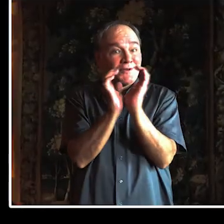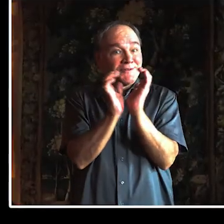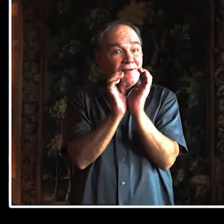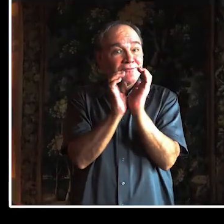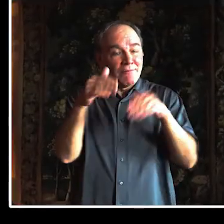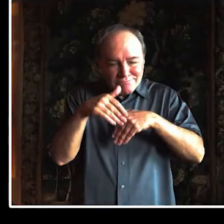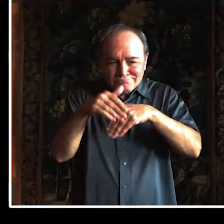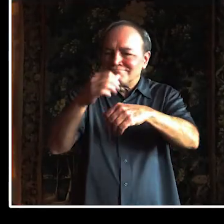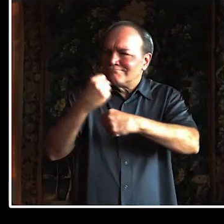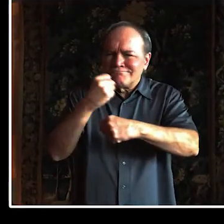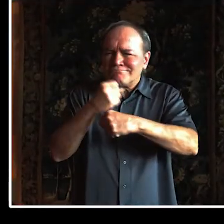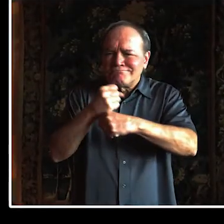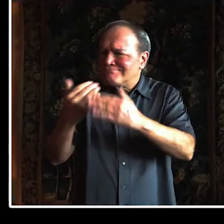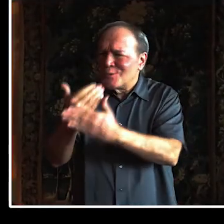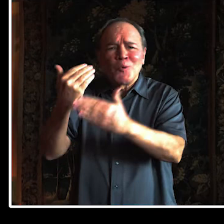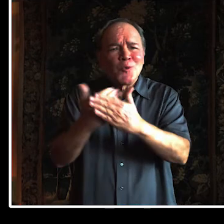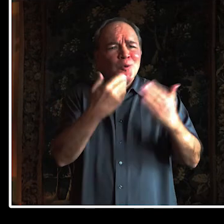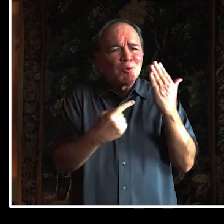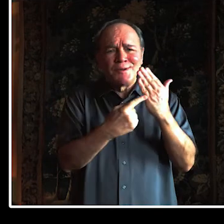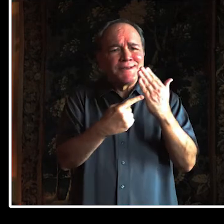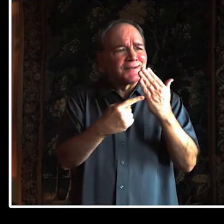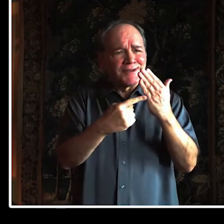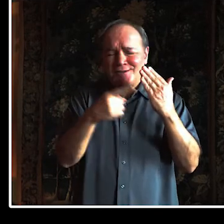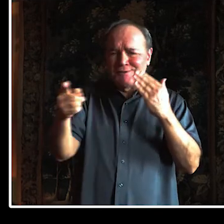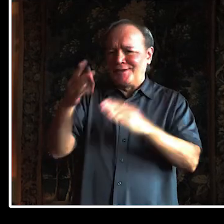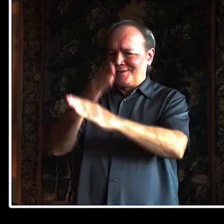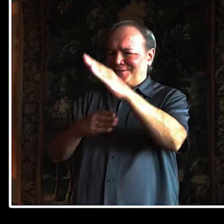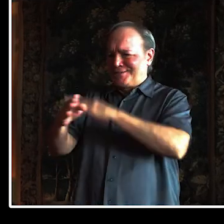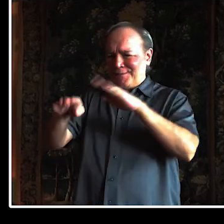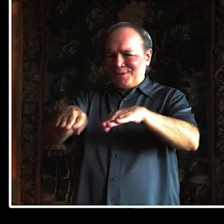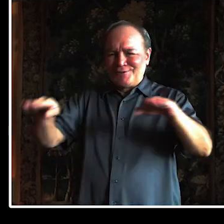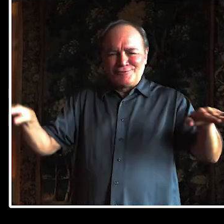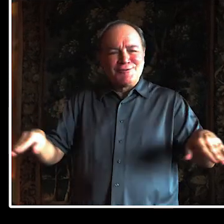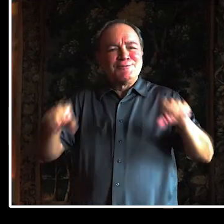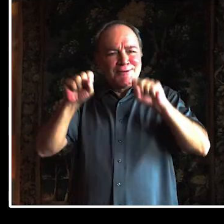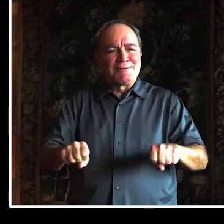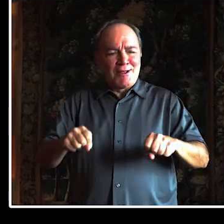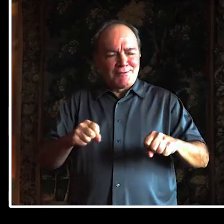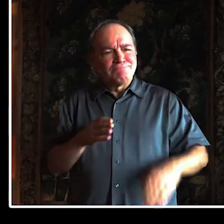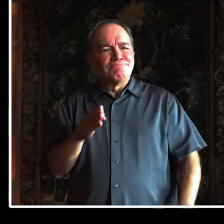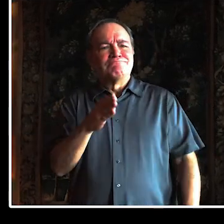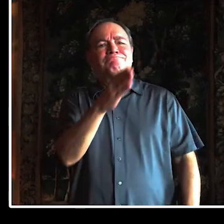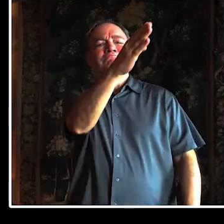UNICEF continues to innovate assistive technology solutions to fulfil the rights of children with disabilities.